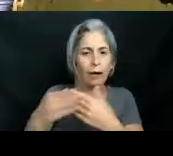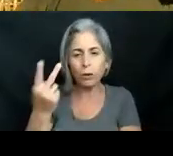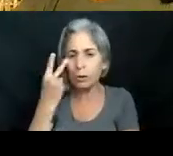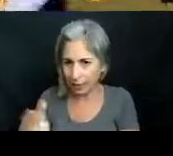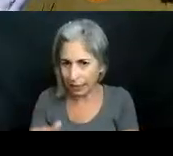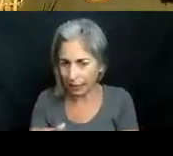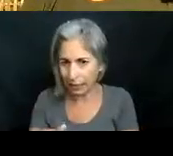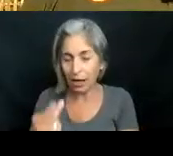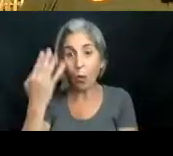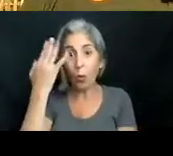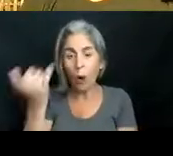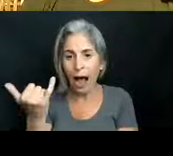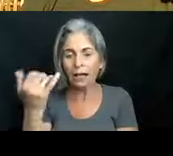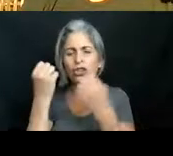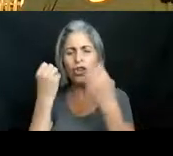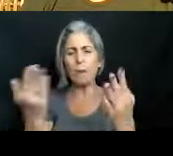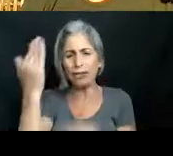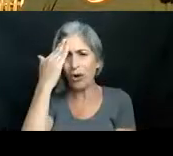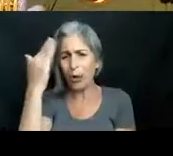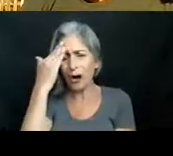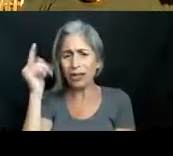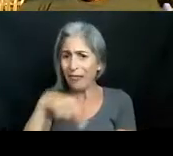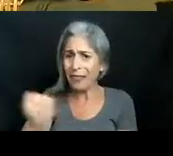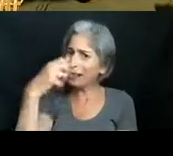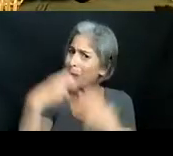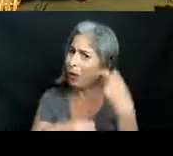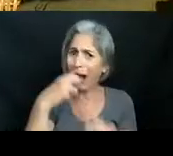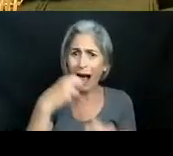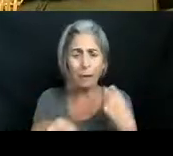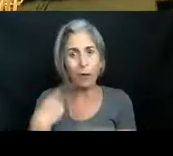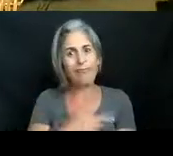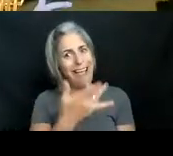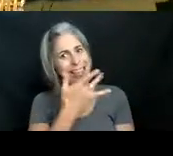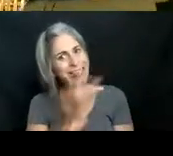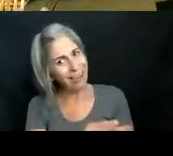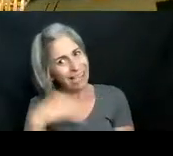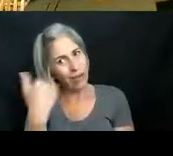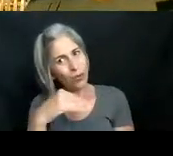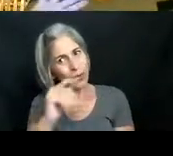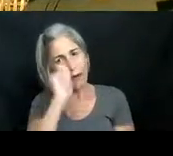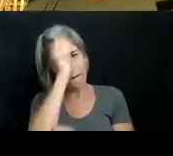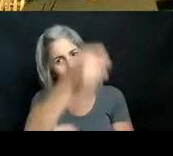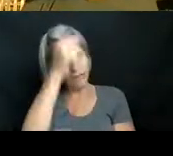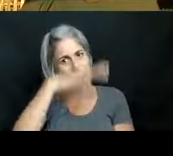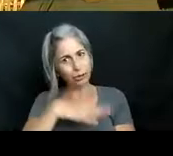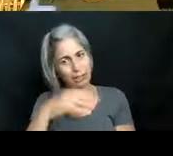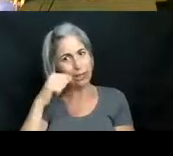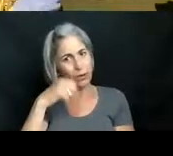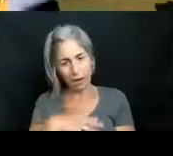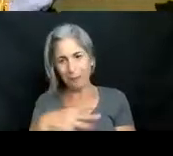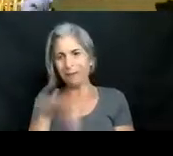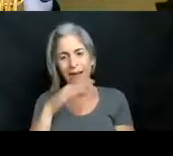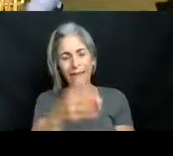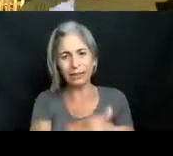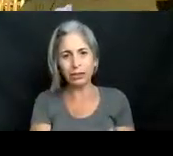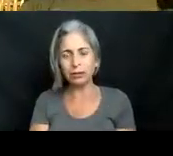there has been so much awareness brought to the problem, so we are very lucky for that. And then always, always, best thing you do is